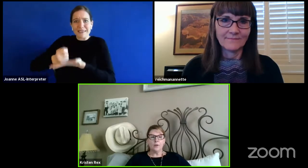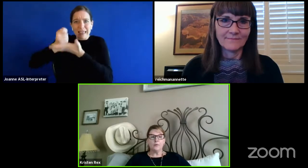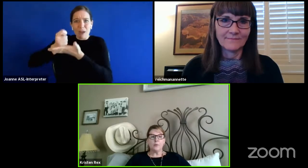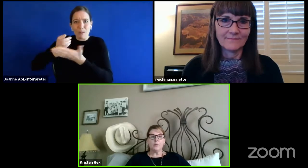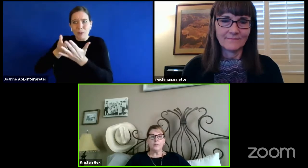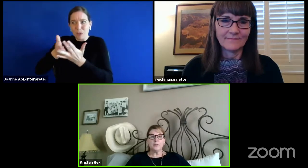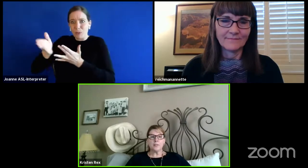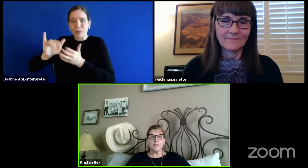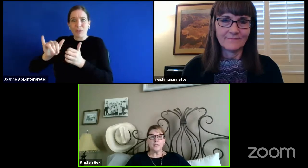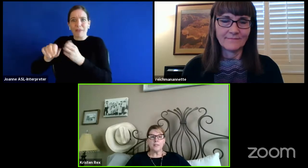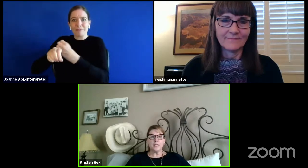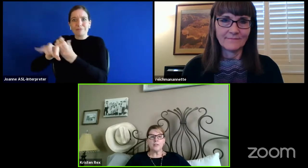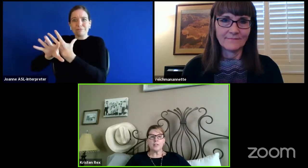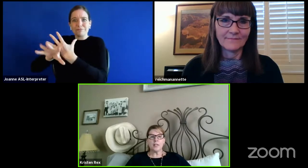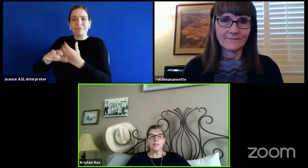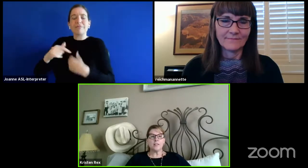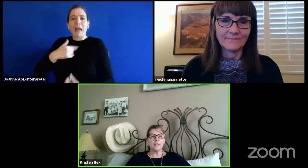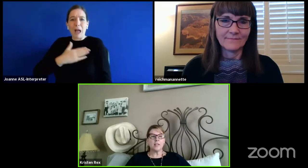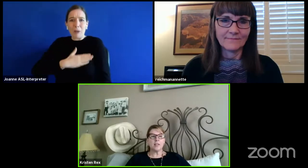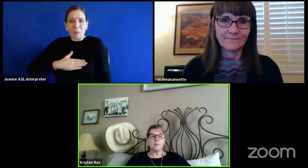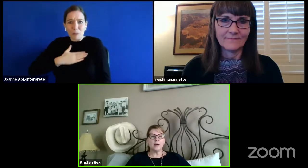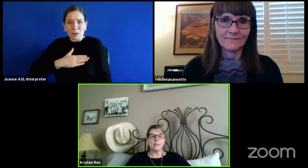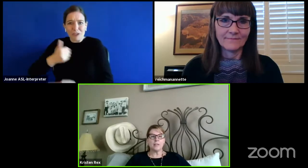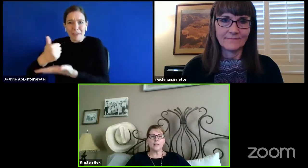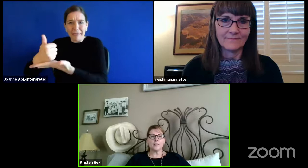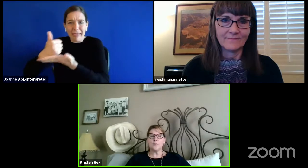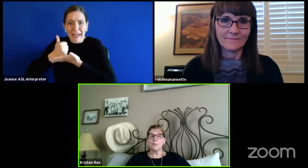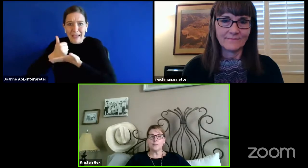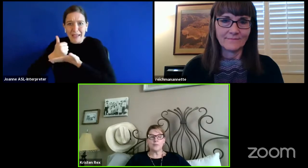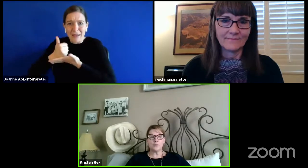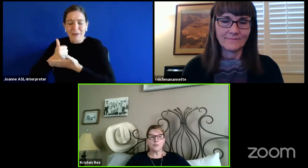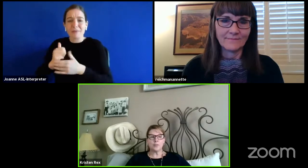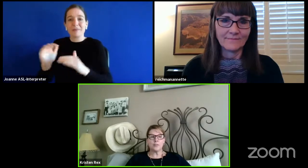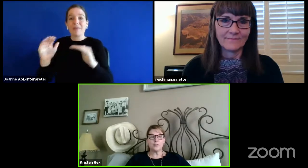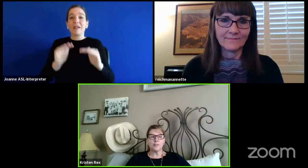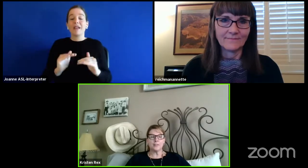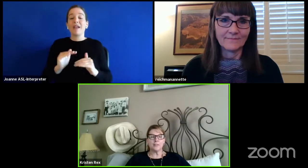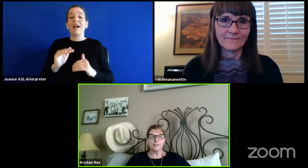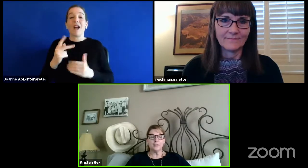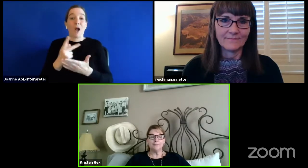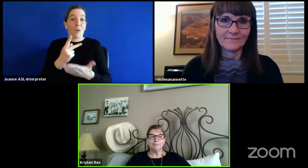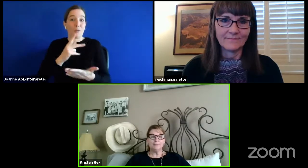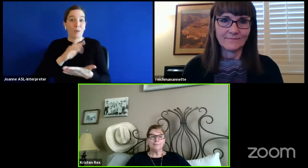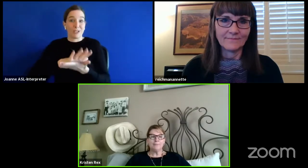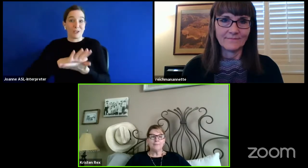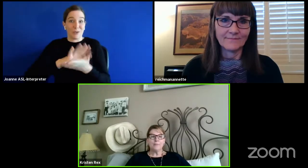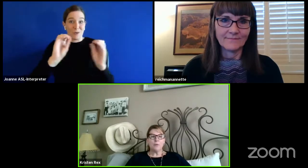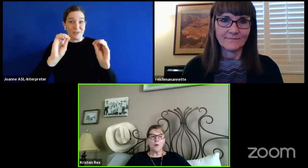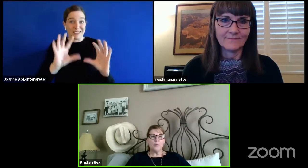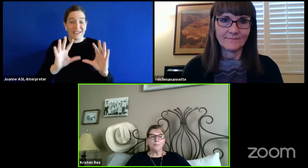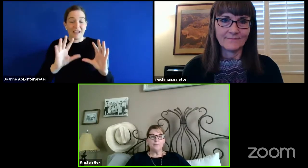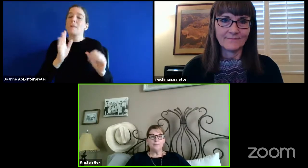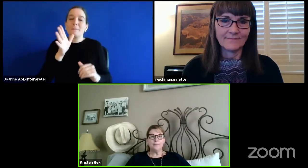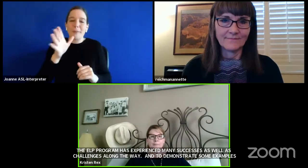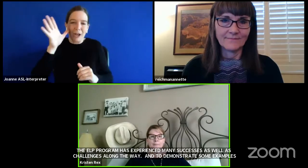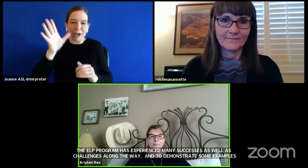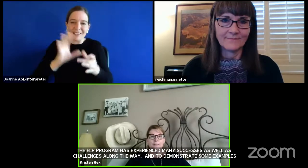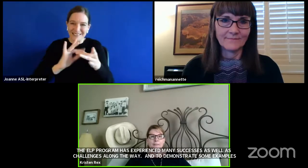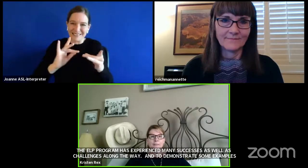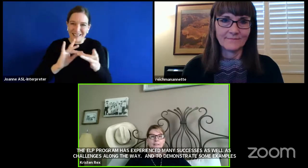One of our preschool teachers had this to say about the last two months for instructional delivery. Quote,